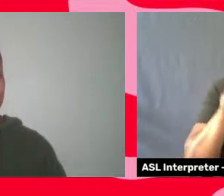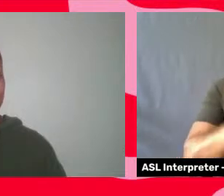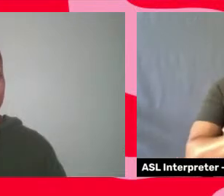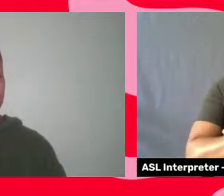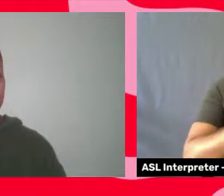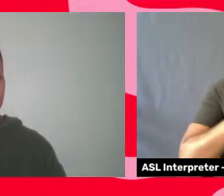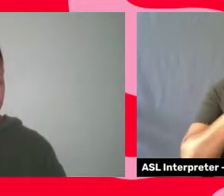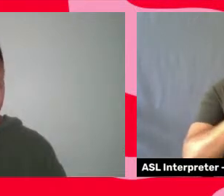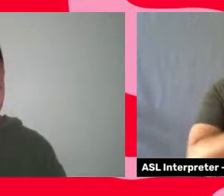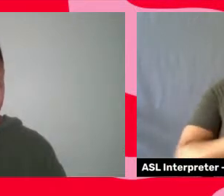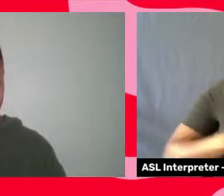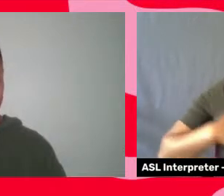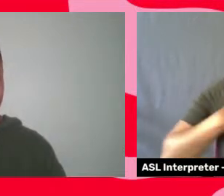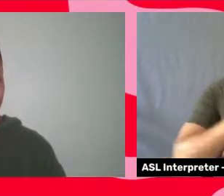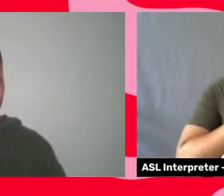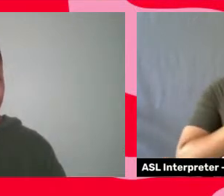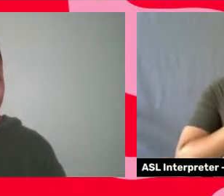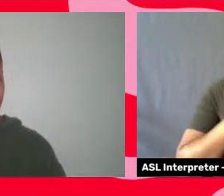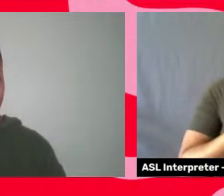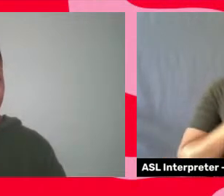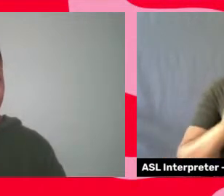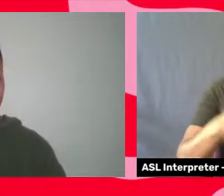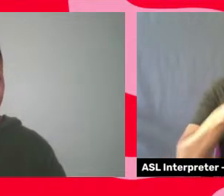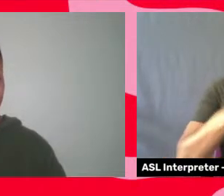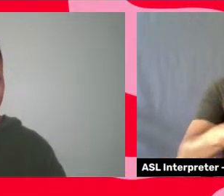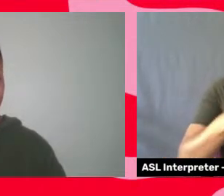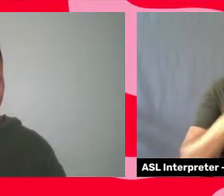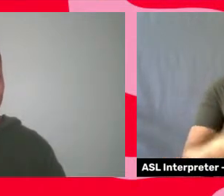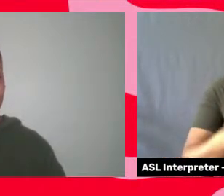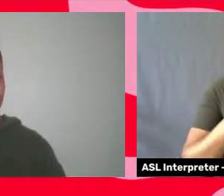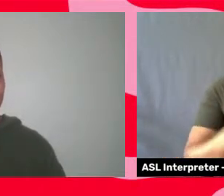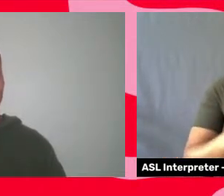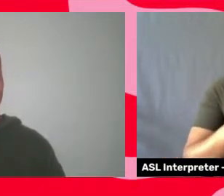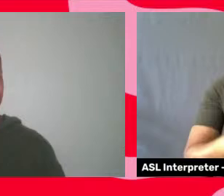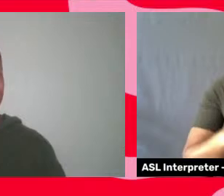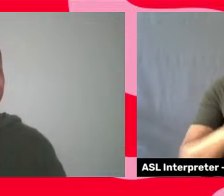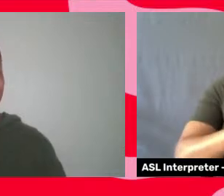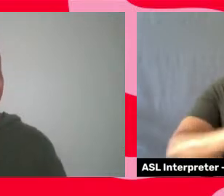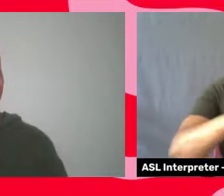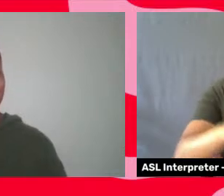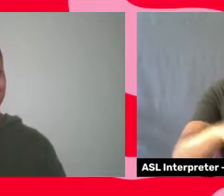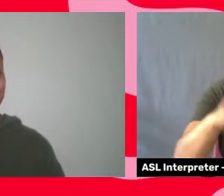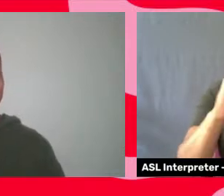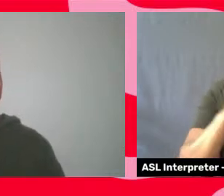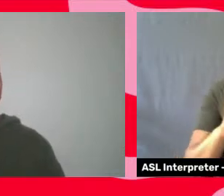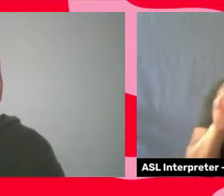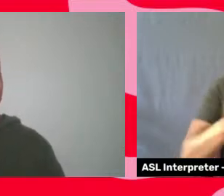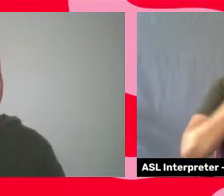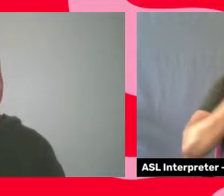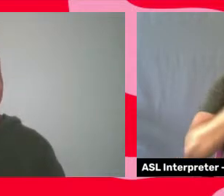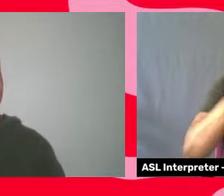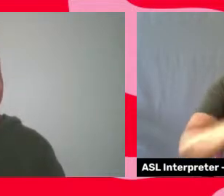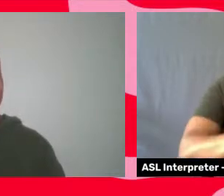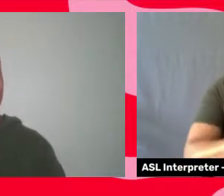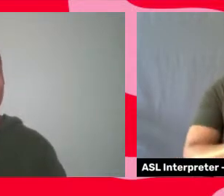much to talk about. We could talk definitely long past an hour on just the impact of this particular film.